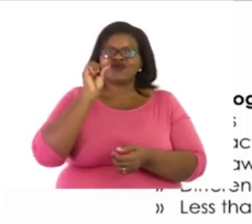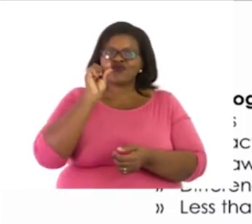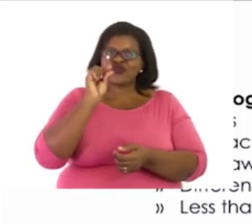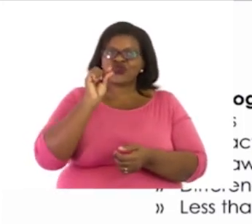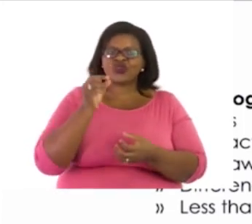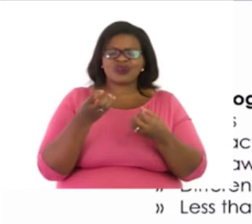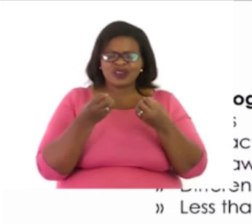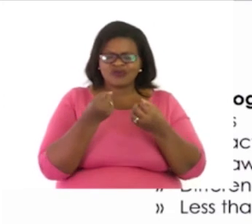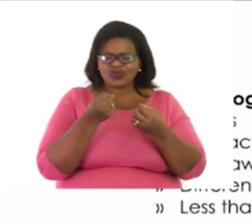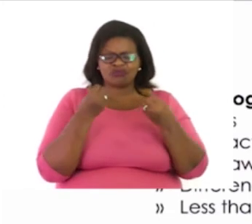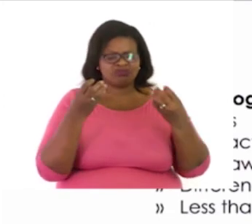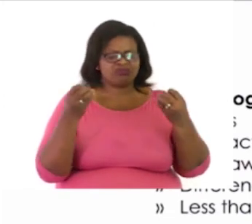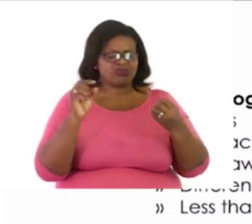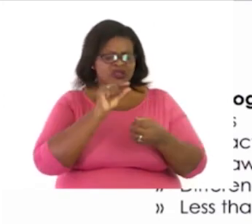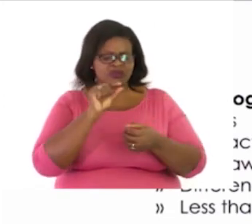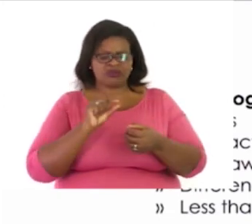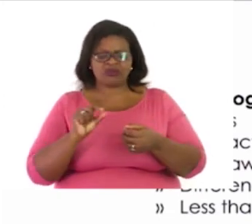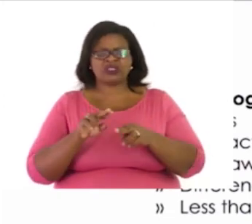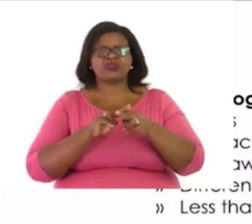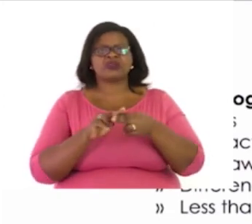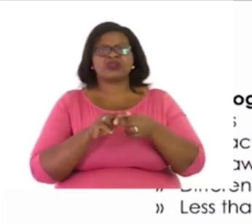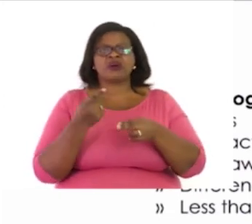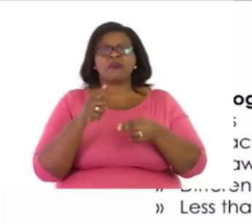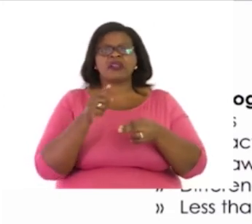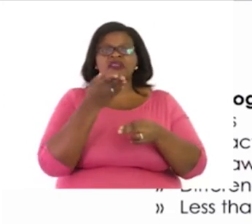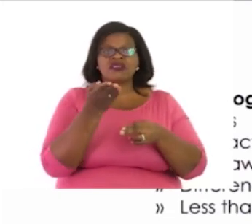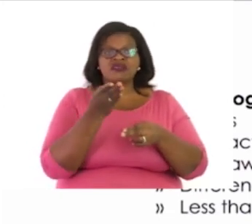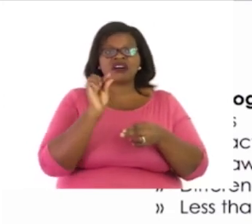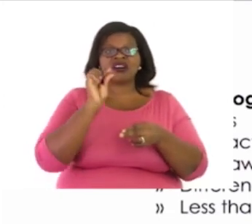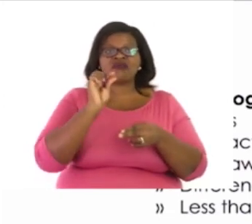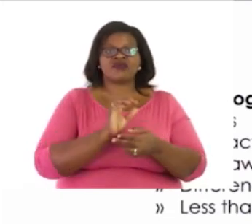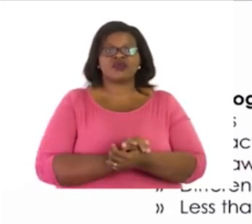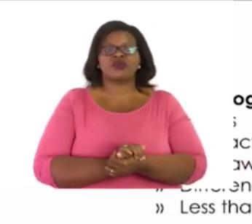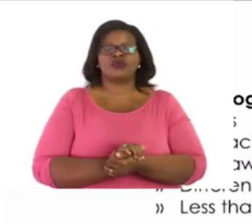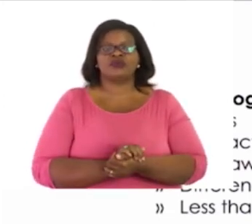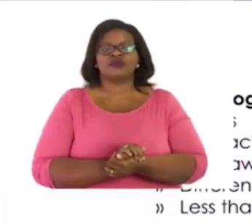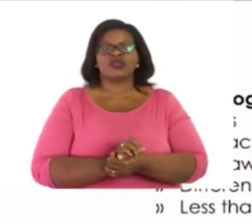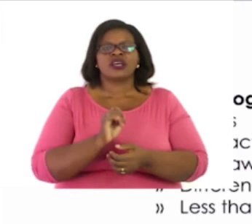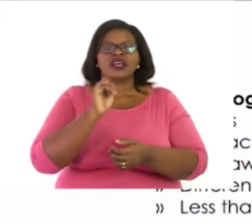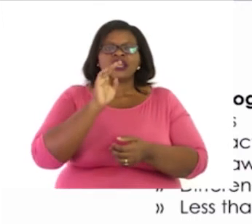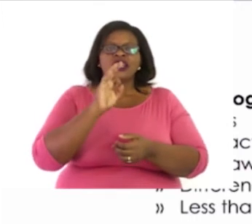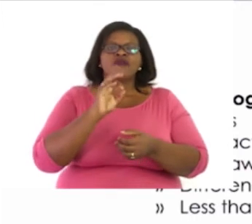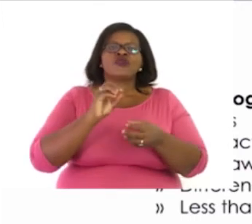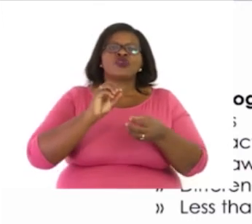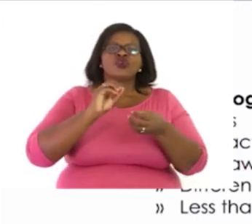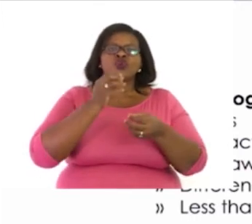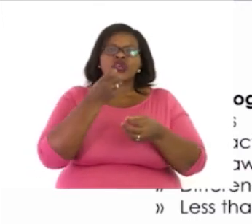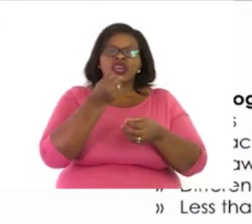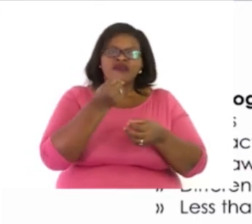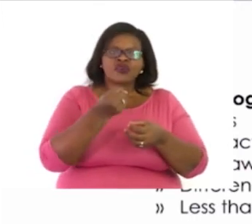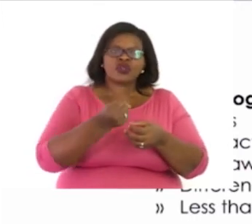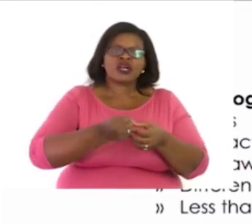Now, let's start. In a subtraction sum, there's always a big number known as the